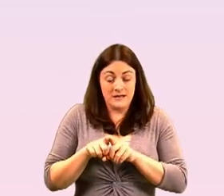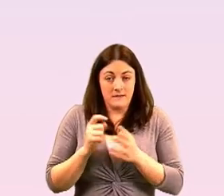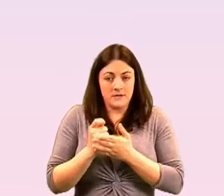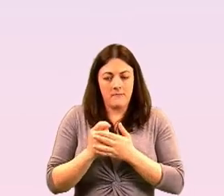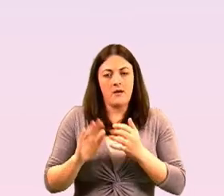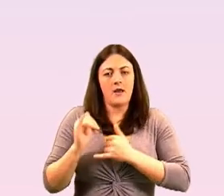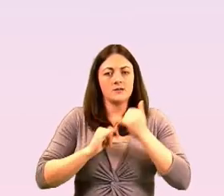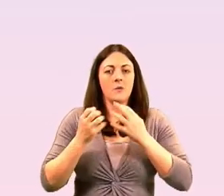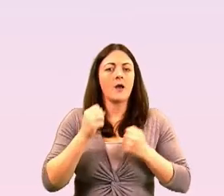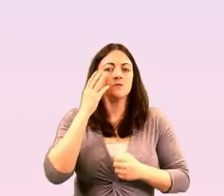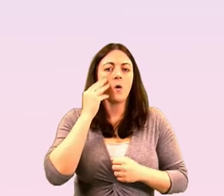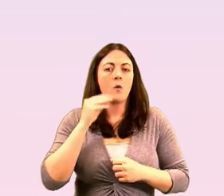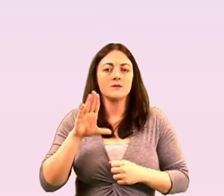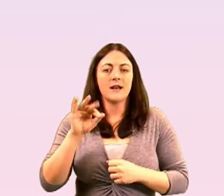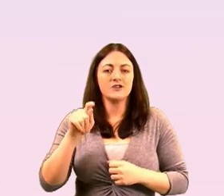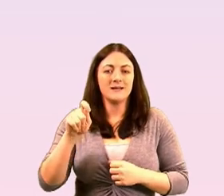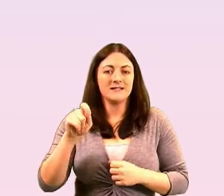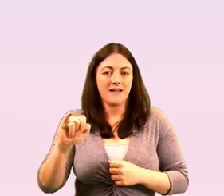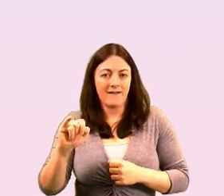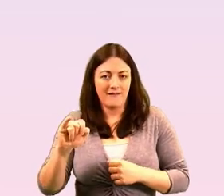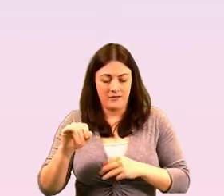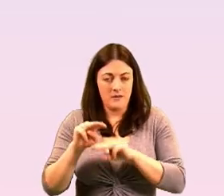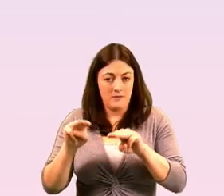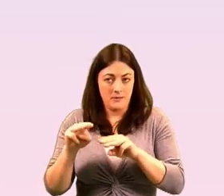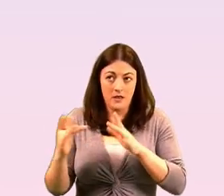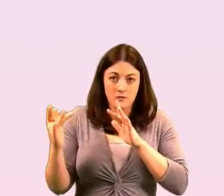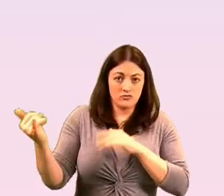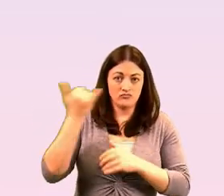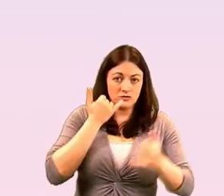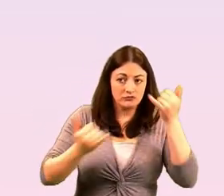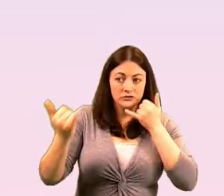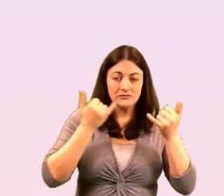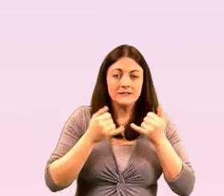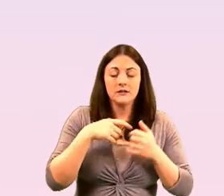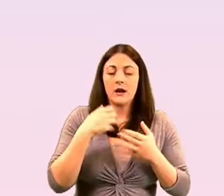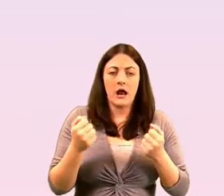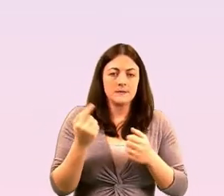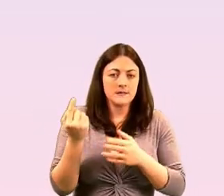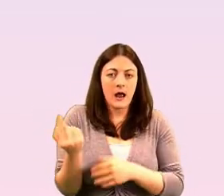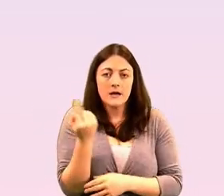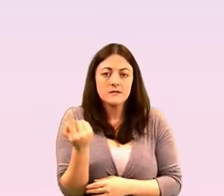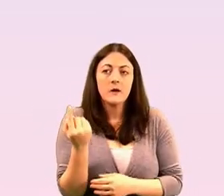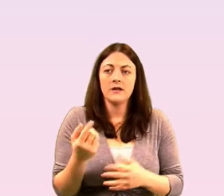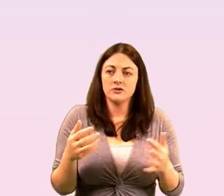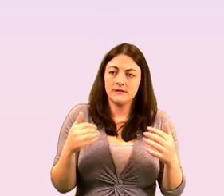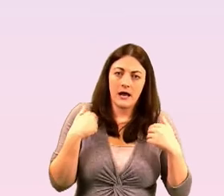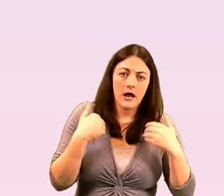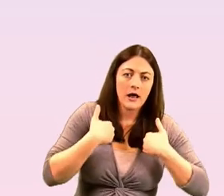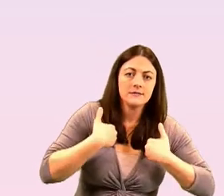people contacting our helpline who are experiencing severe isolation and loneliness and severe anxiety